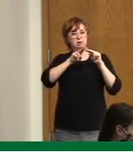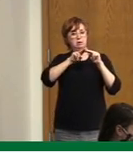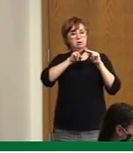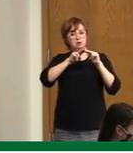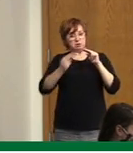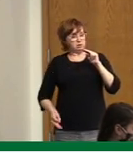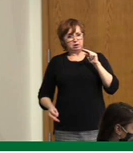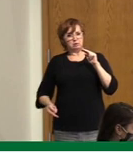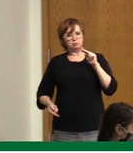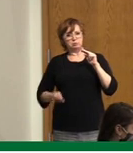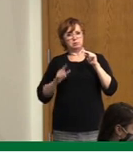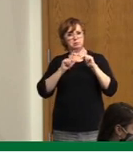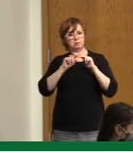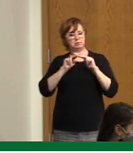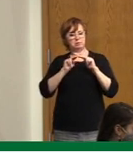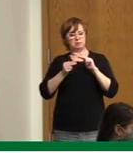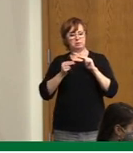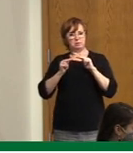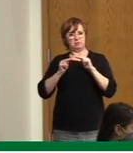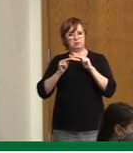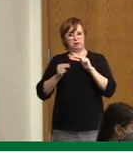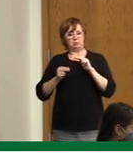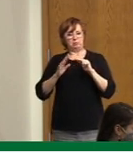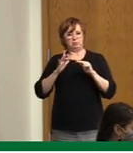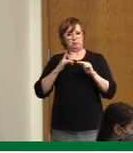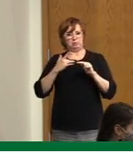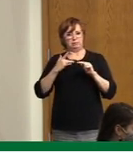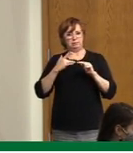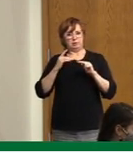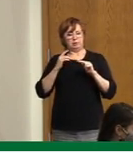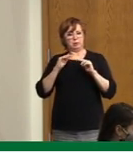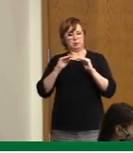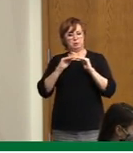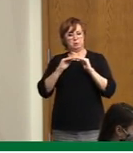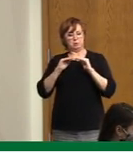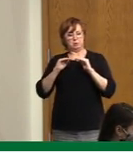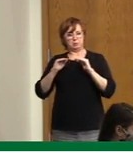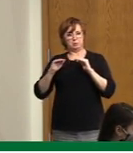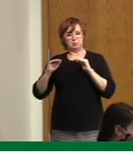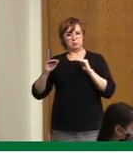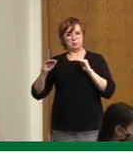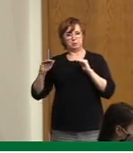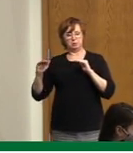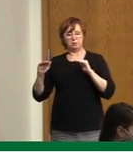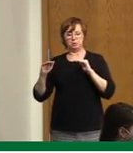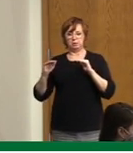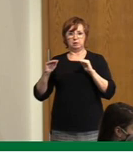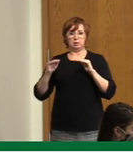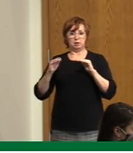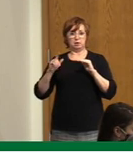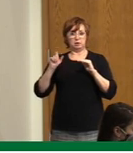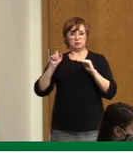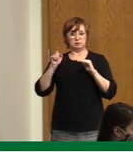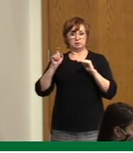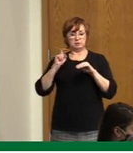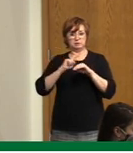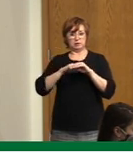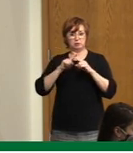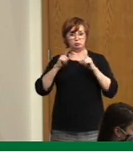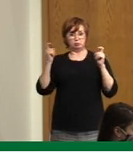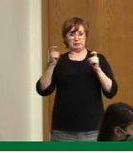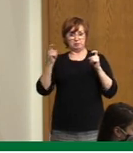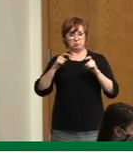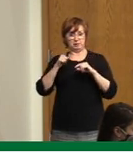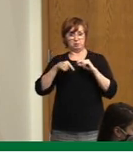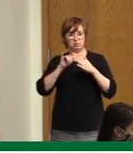consistently practice all the measures as announced on November 27. And this week and next week will be critical to